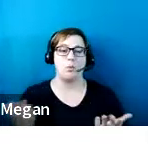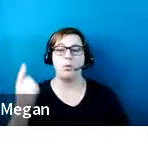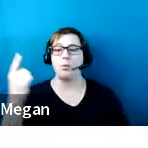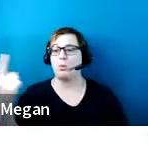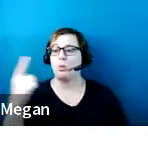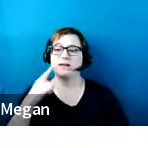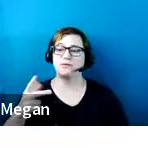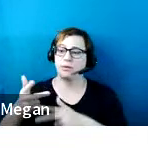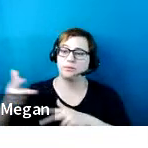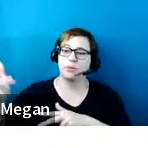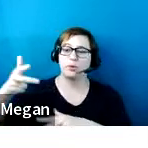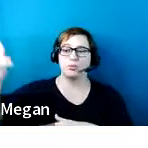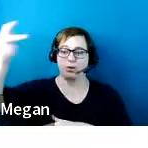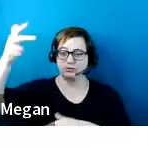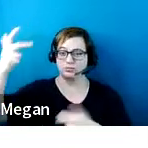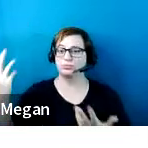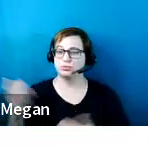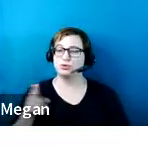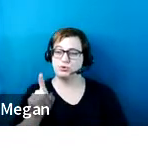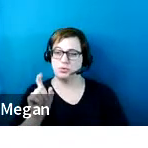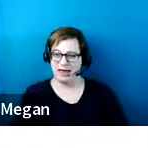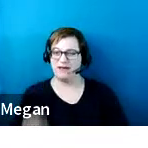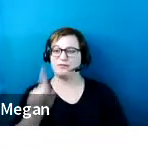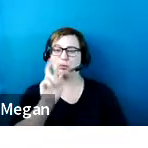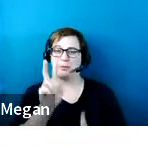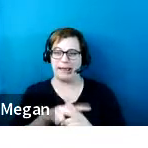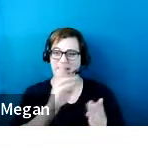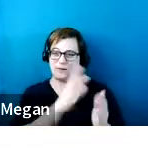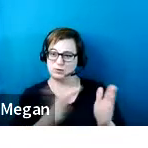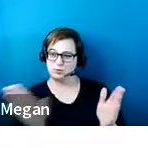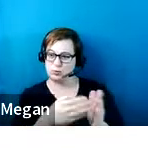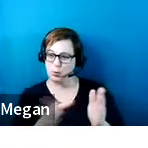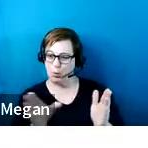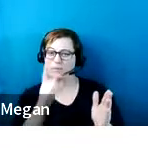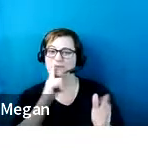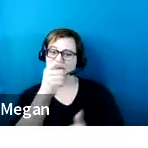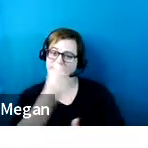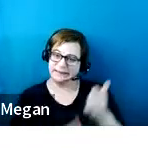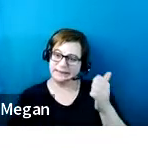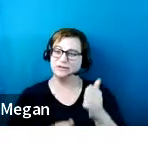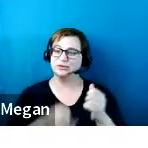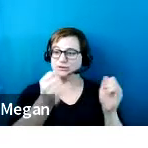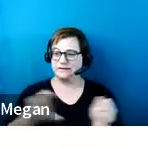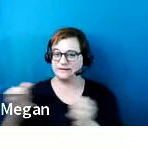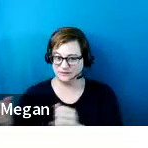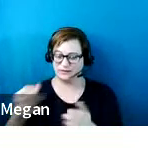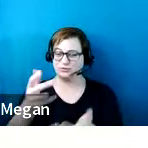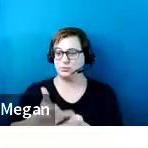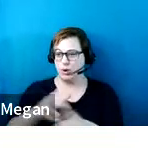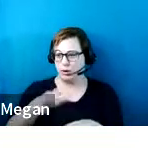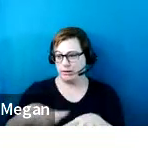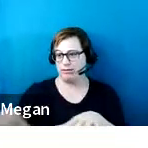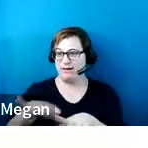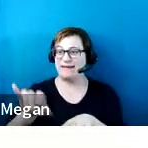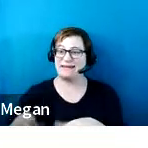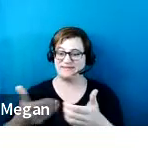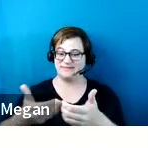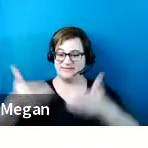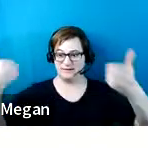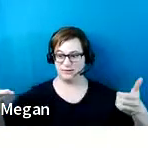structure, you have to apply scoping for each individual parking lot, if they are physically separated from each other.